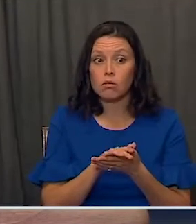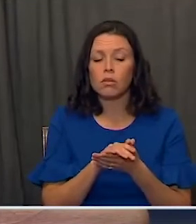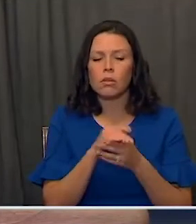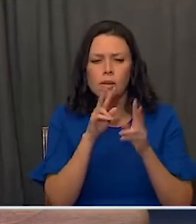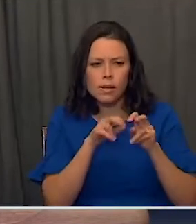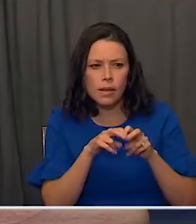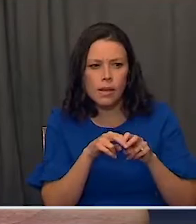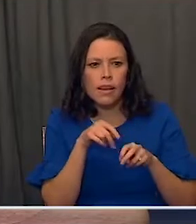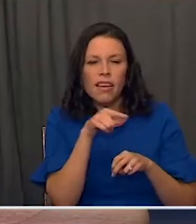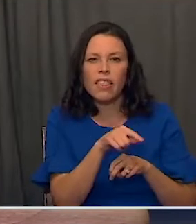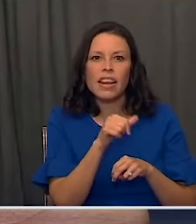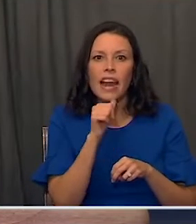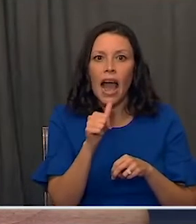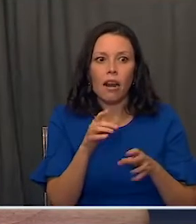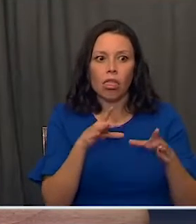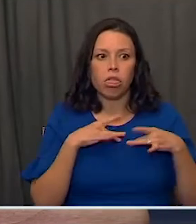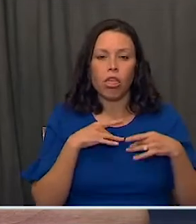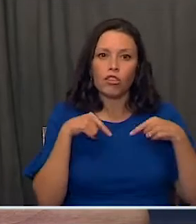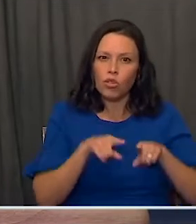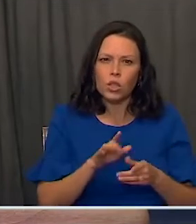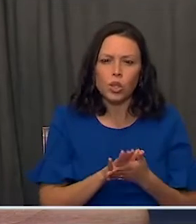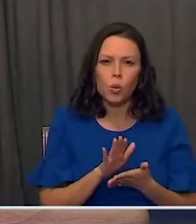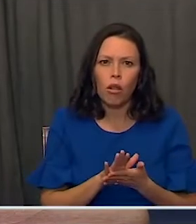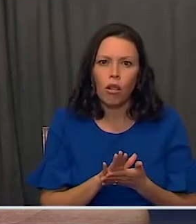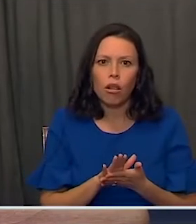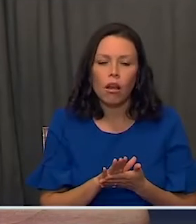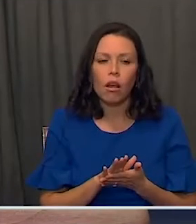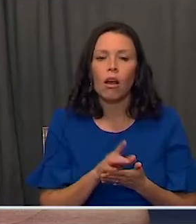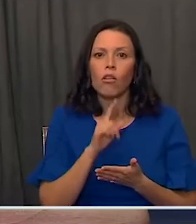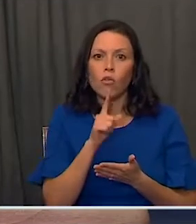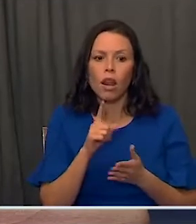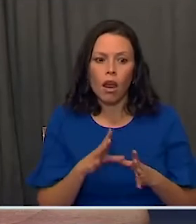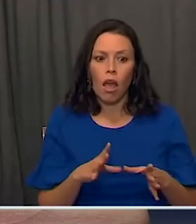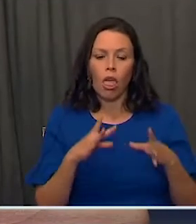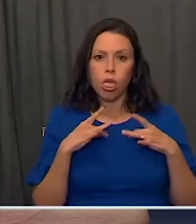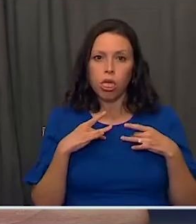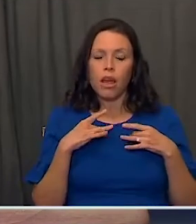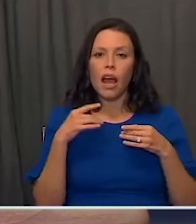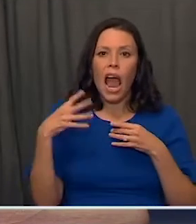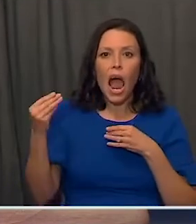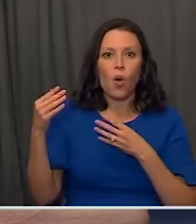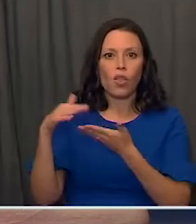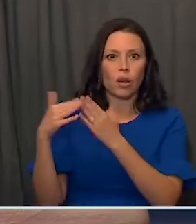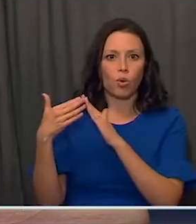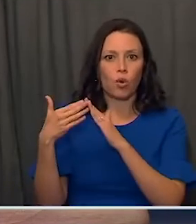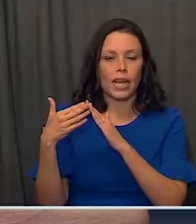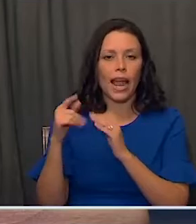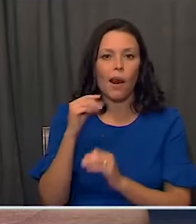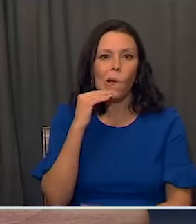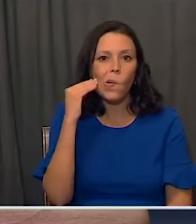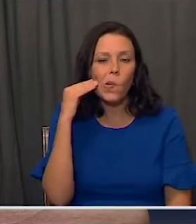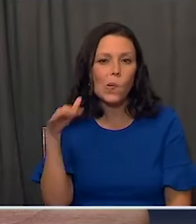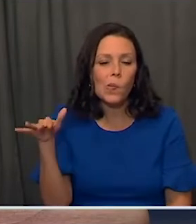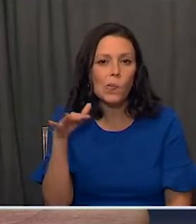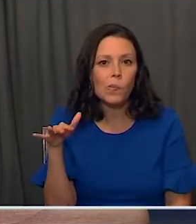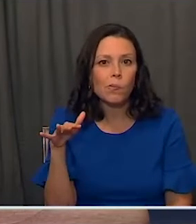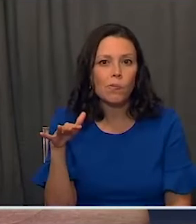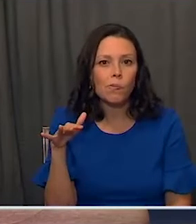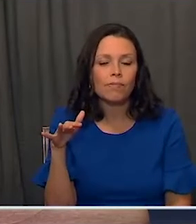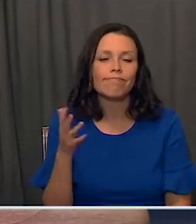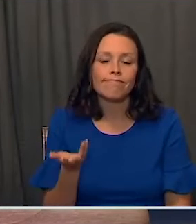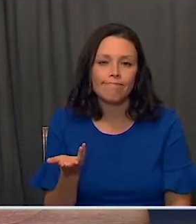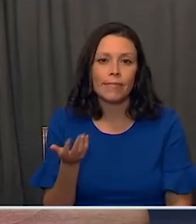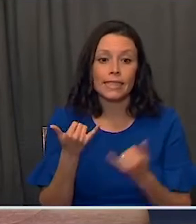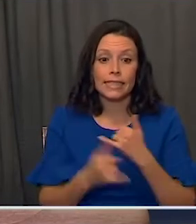evaluated were not acquired in schools. They were actually acquired in the community and in the household. Today,